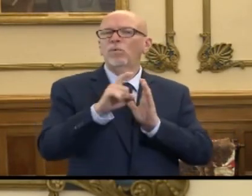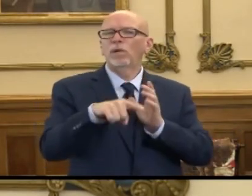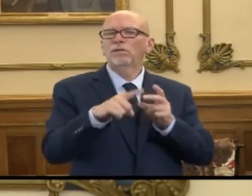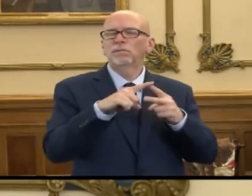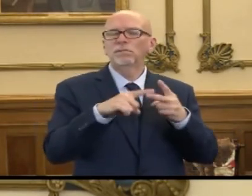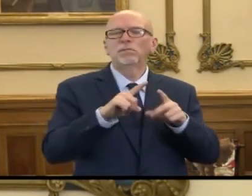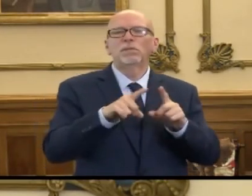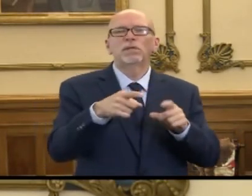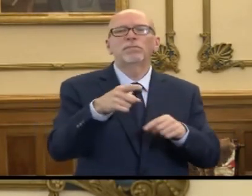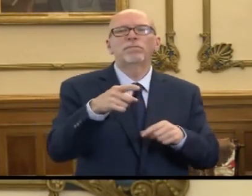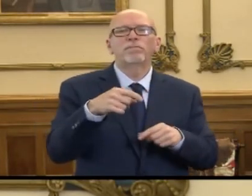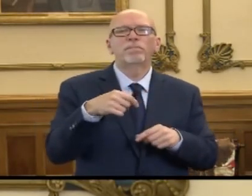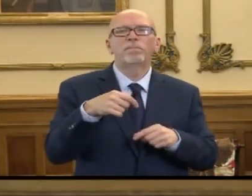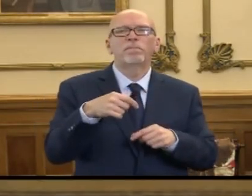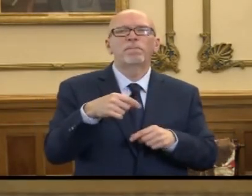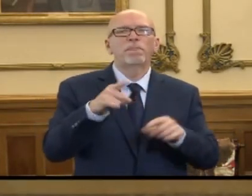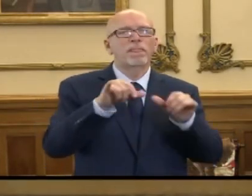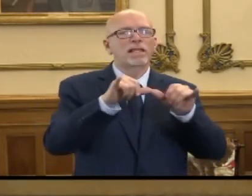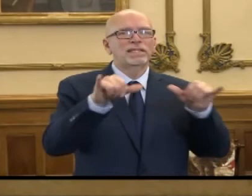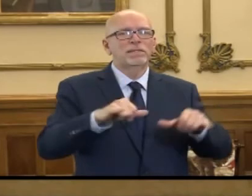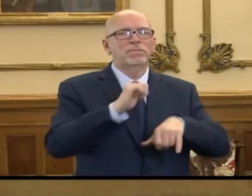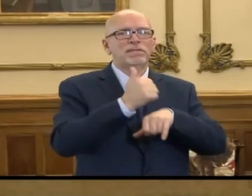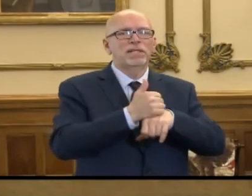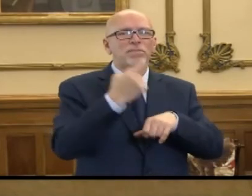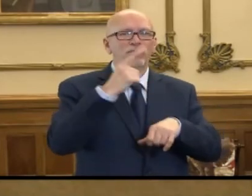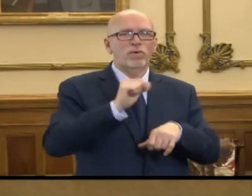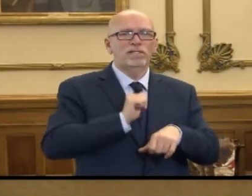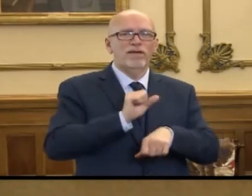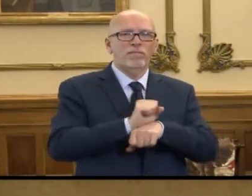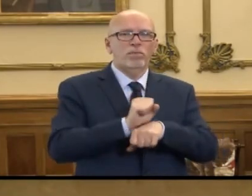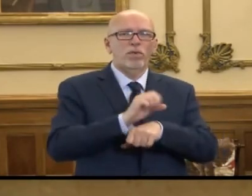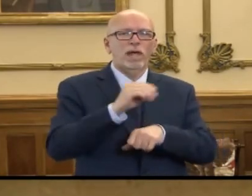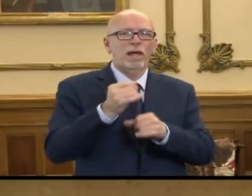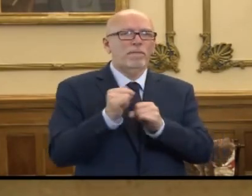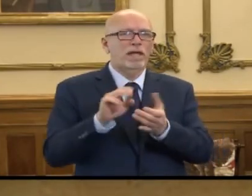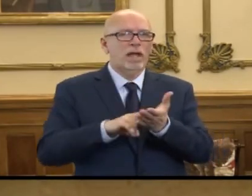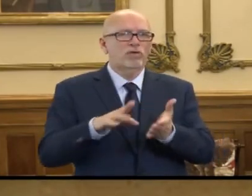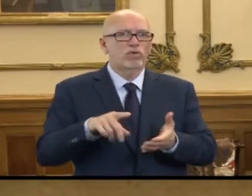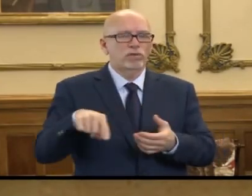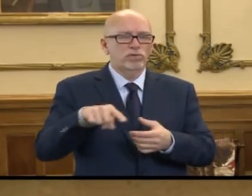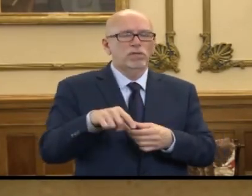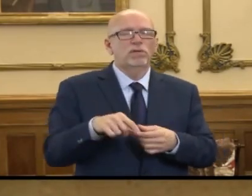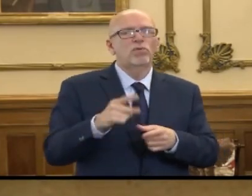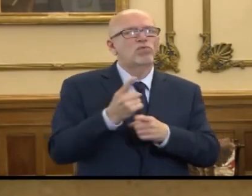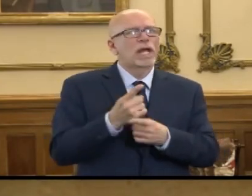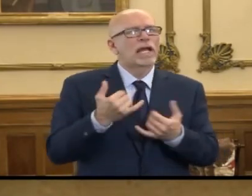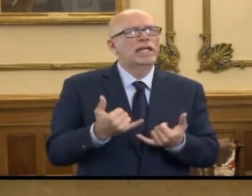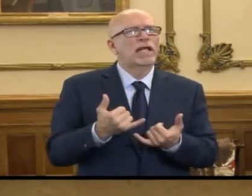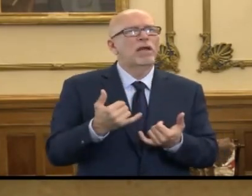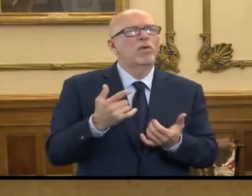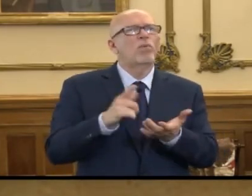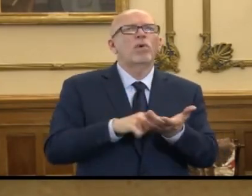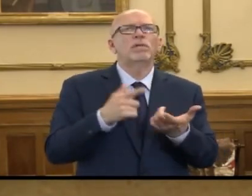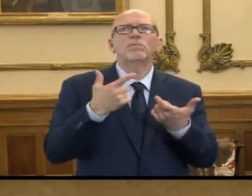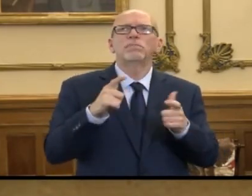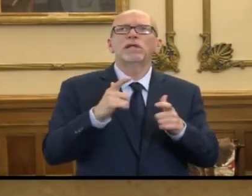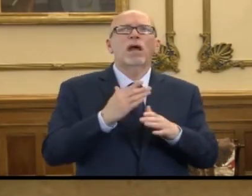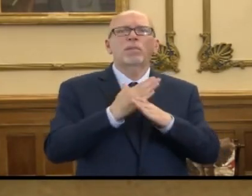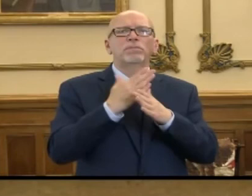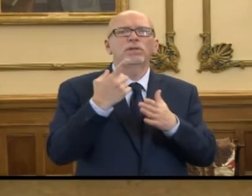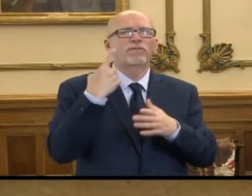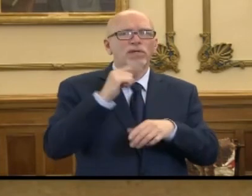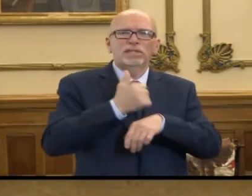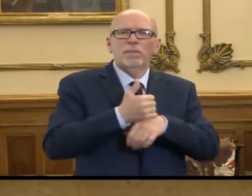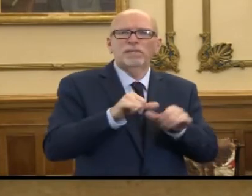but on the system set up for self-employed and independent contractors, right now what are the biggest obstacles to